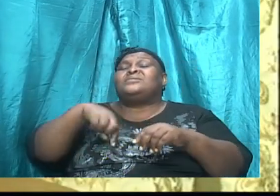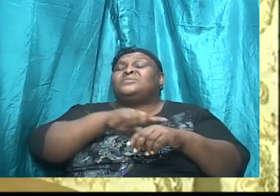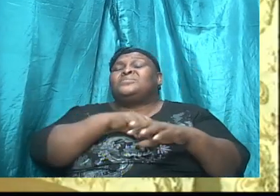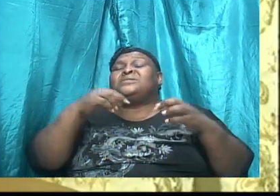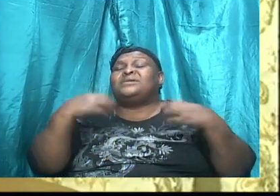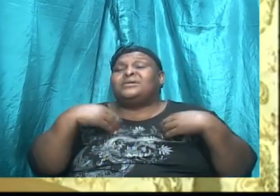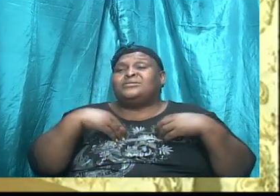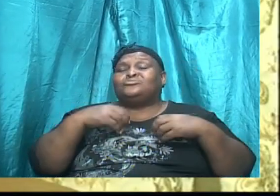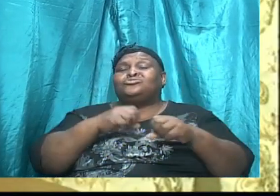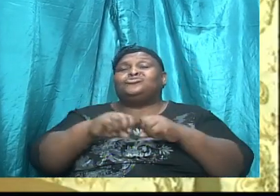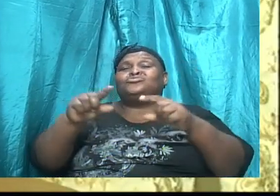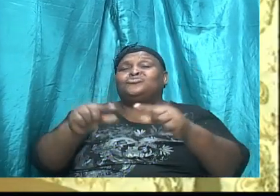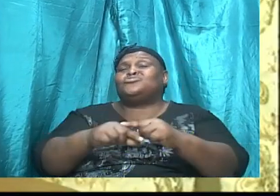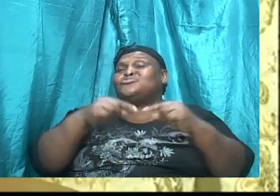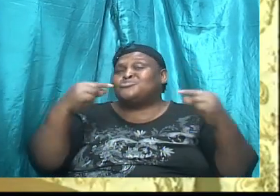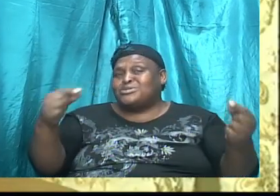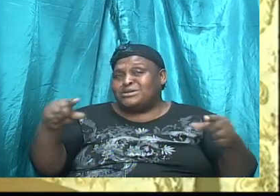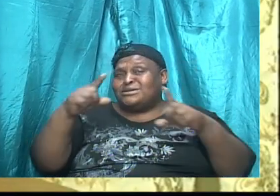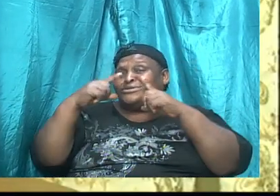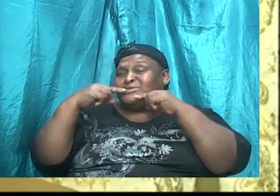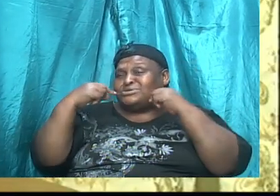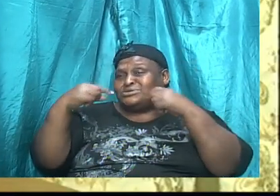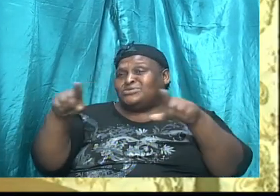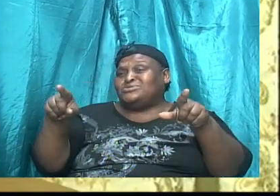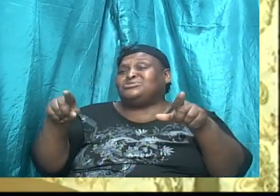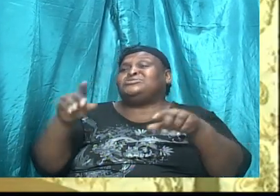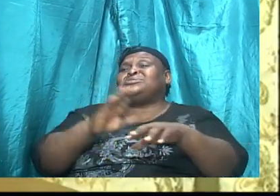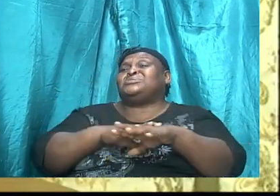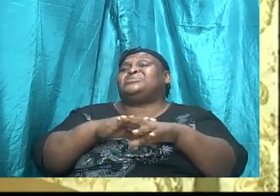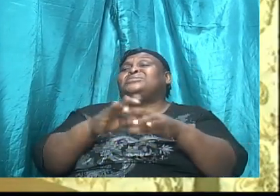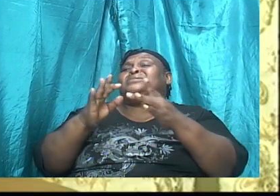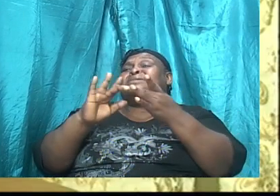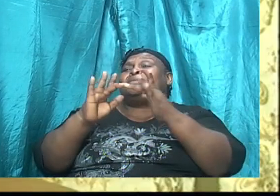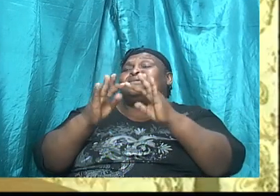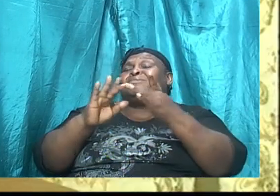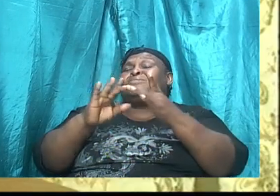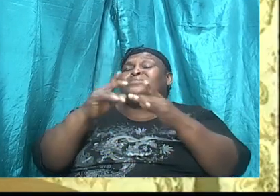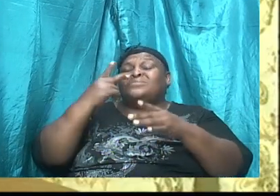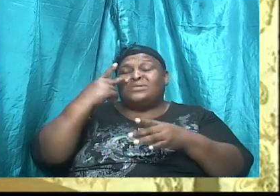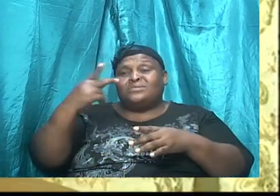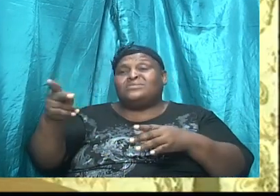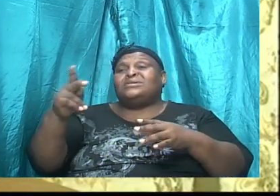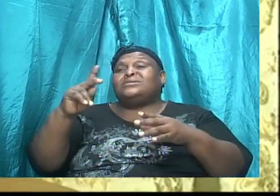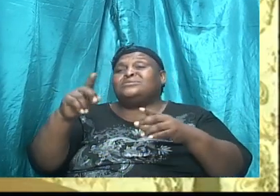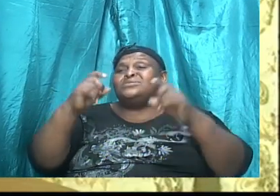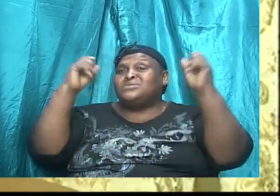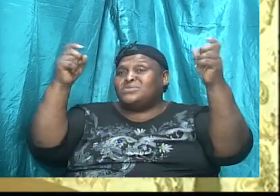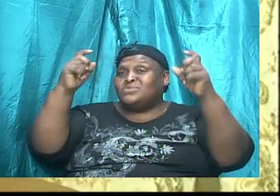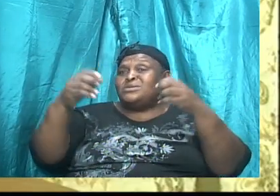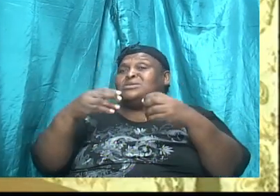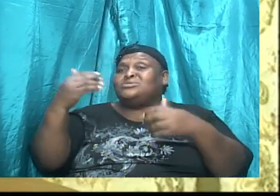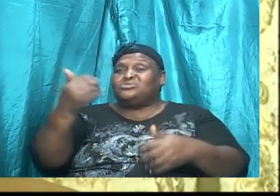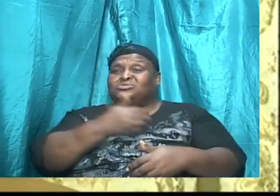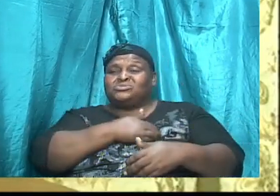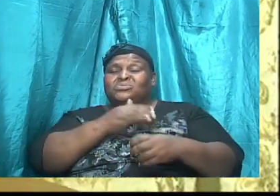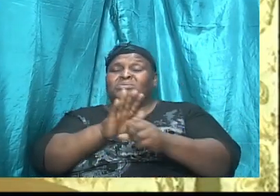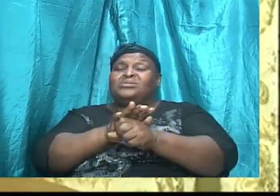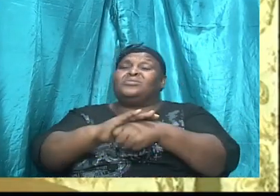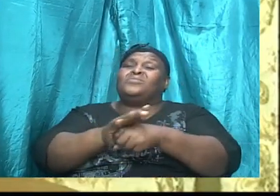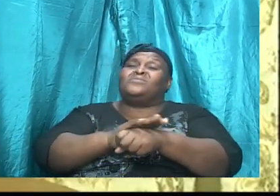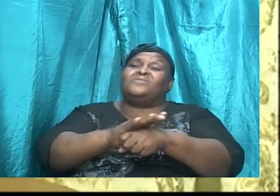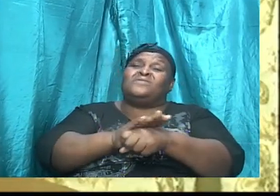online, when we looked at, you know, winning souls in COVID, under COVID conditions,